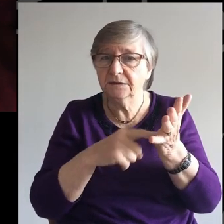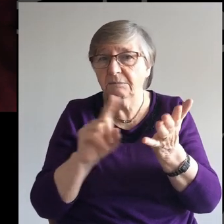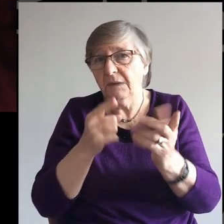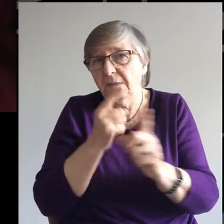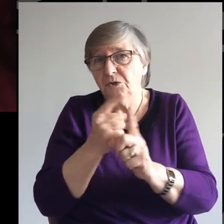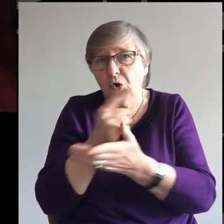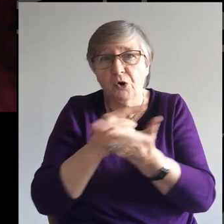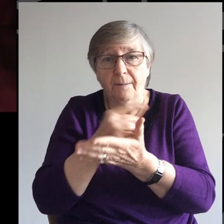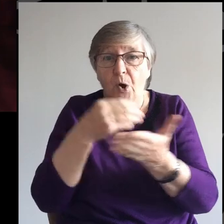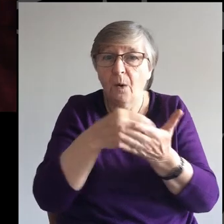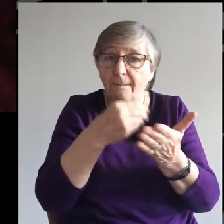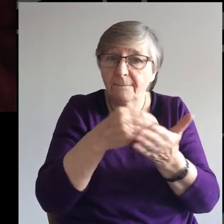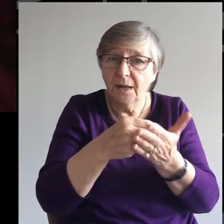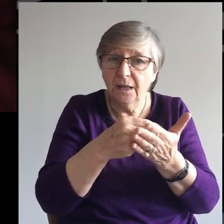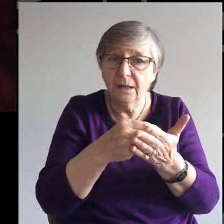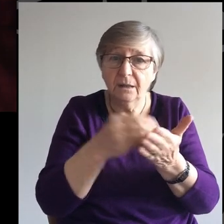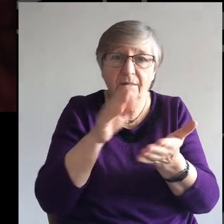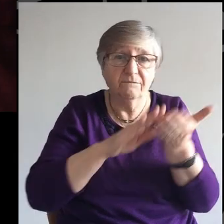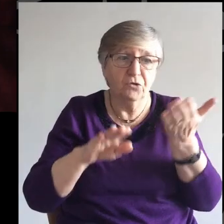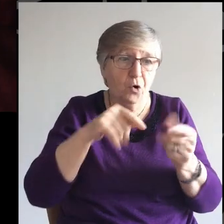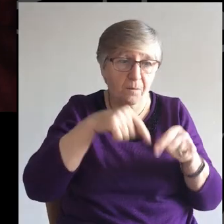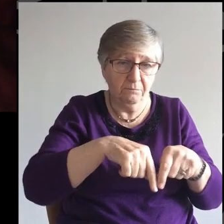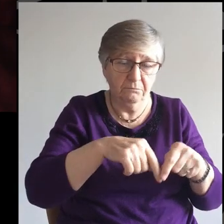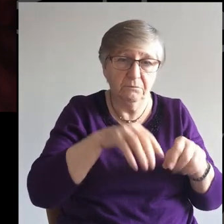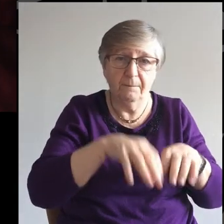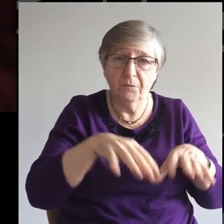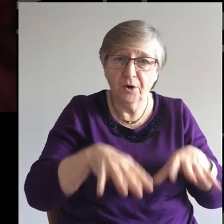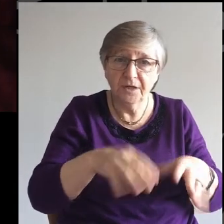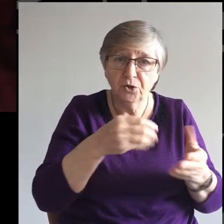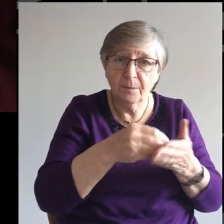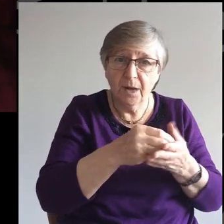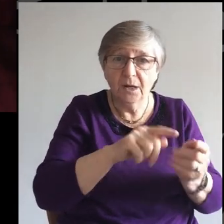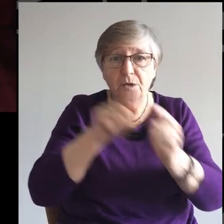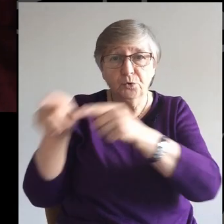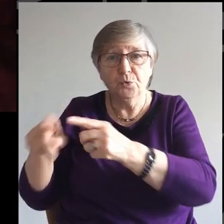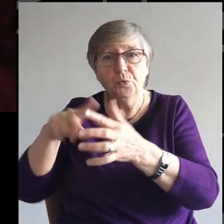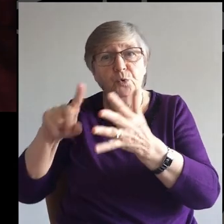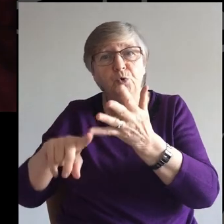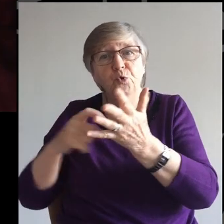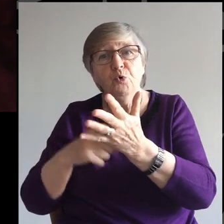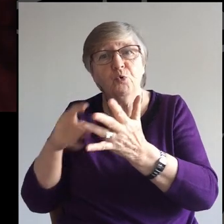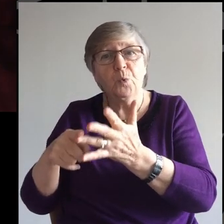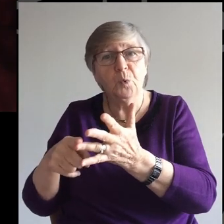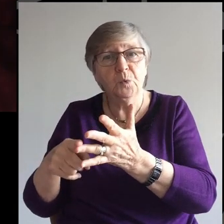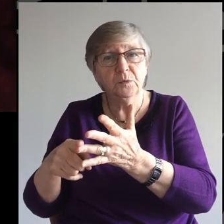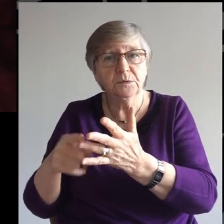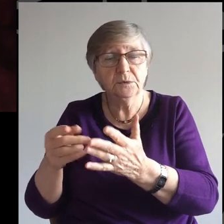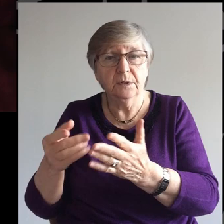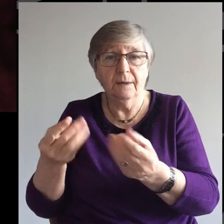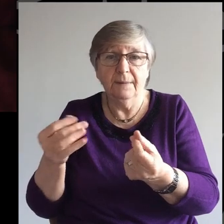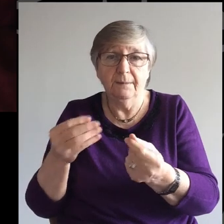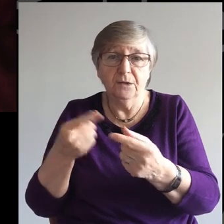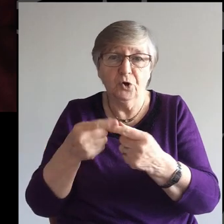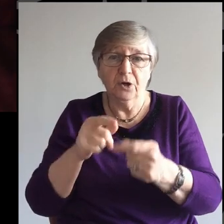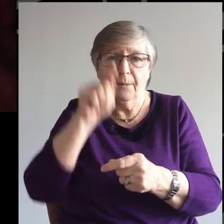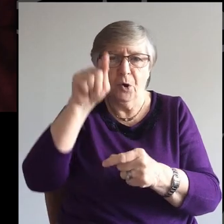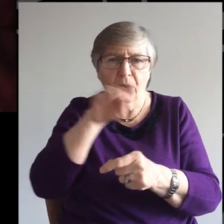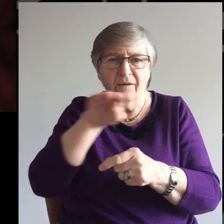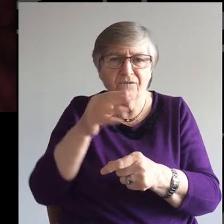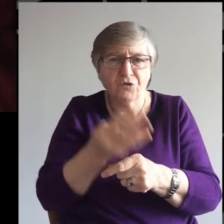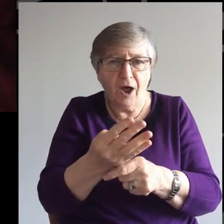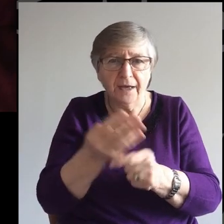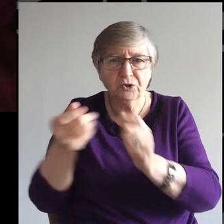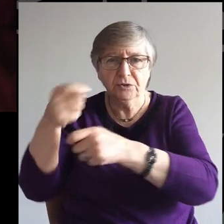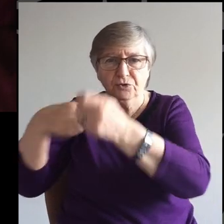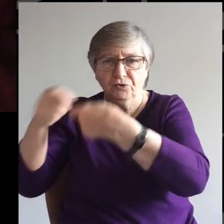talk about currency being converted from sterling into euros. Might talk about fractions being